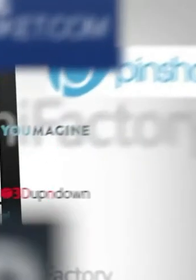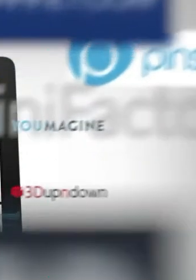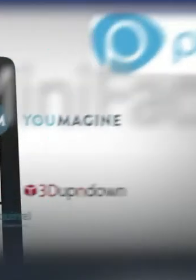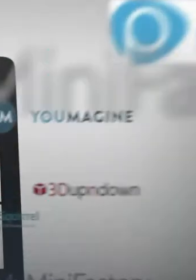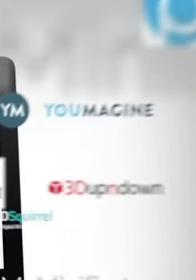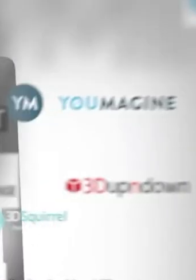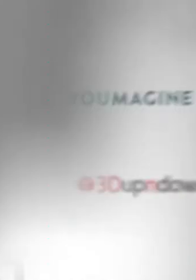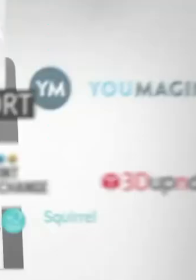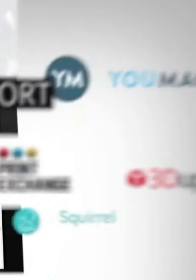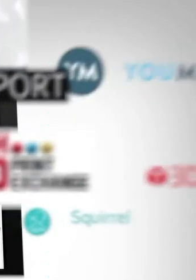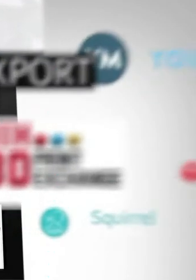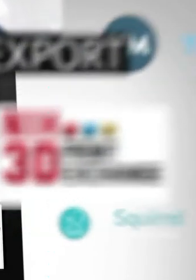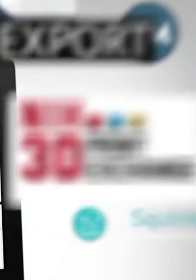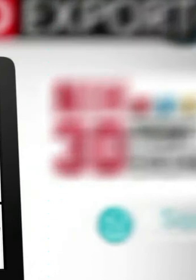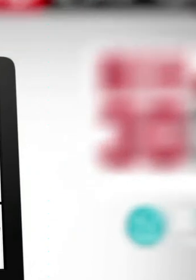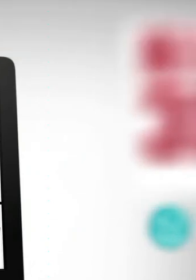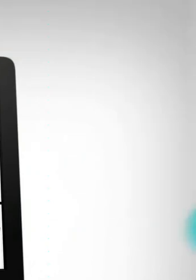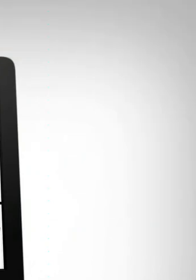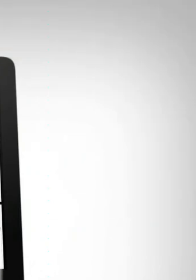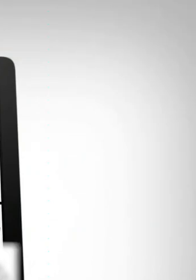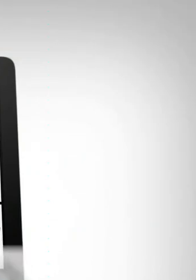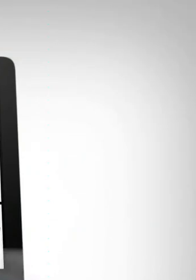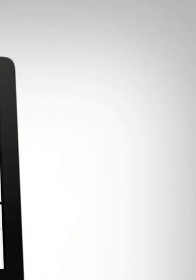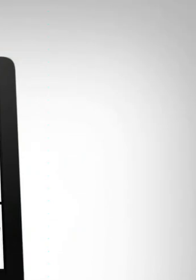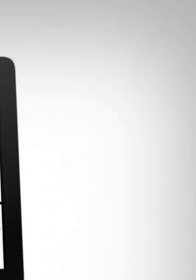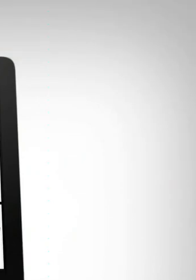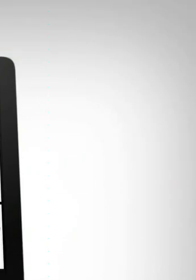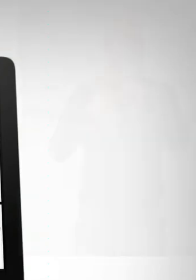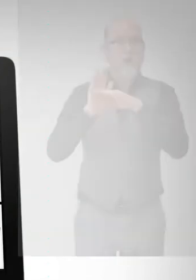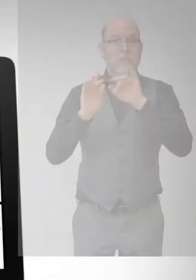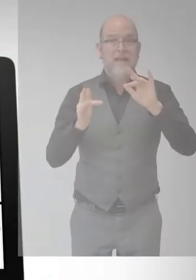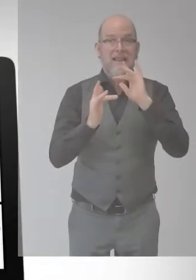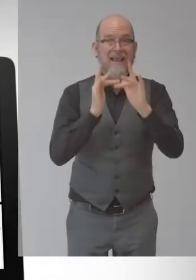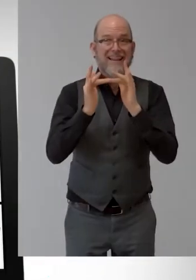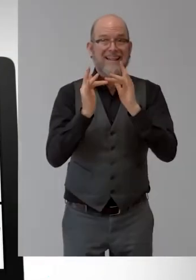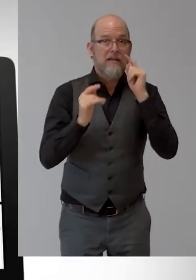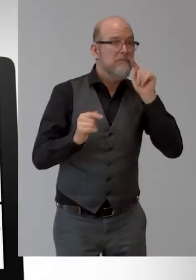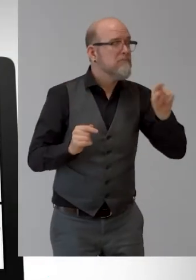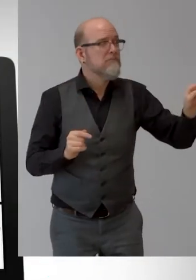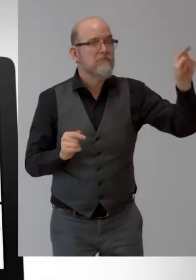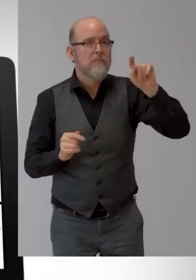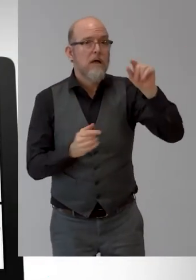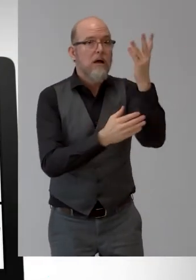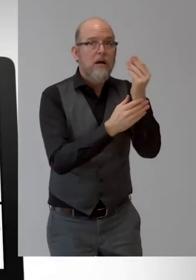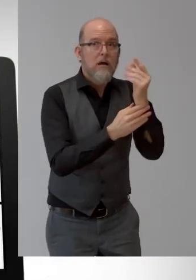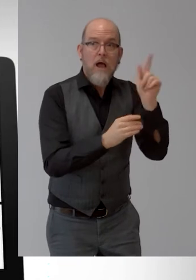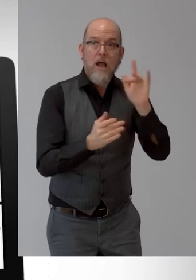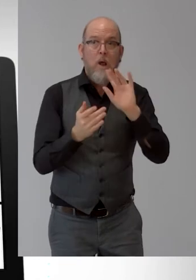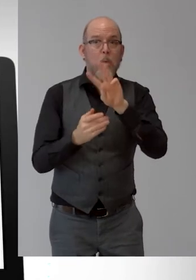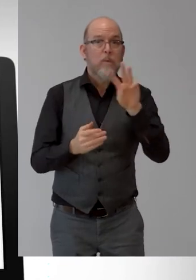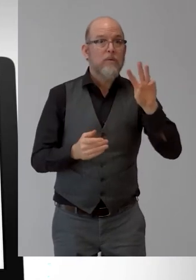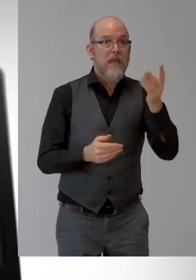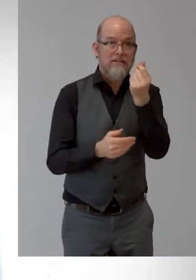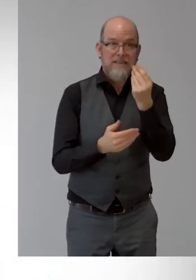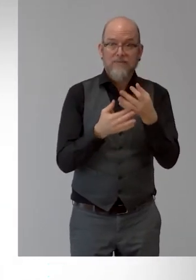and download 3D models and print them out straight away. Or, you can design your own using 3D modeling